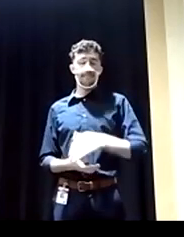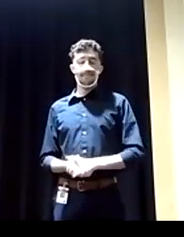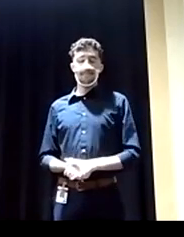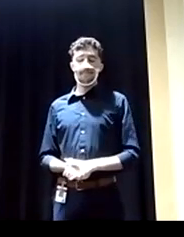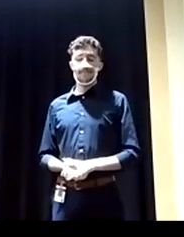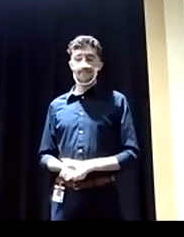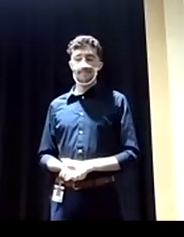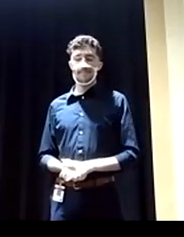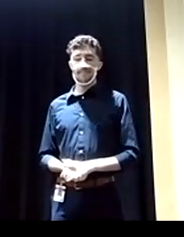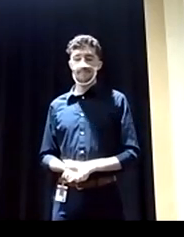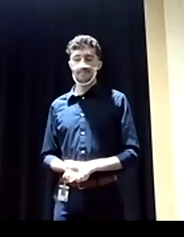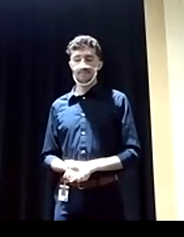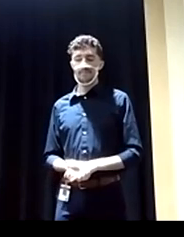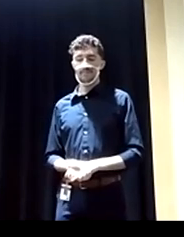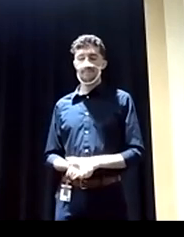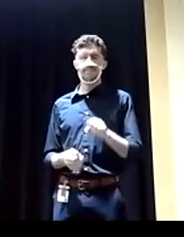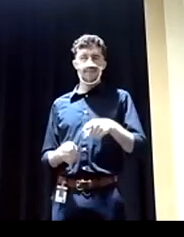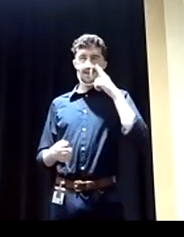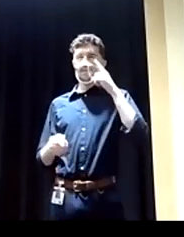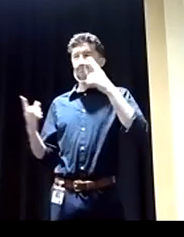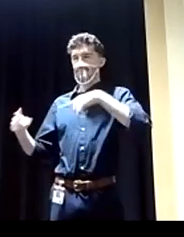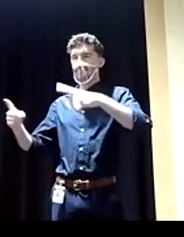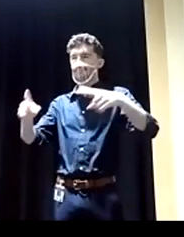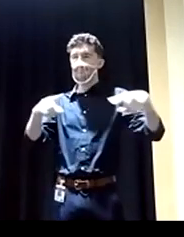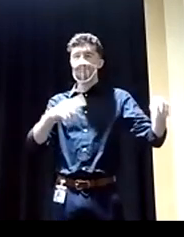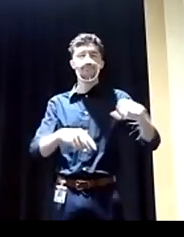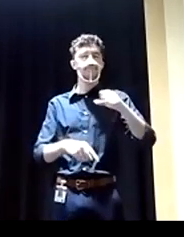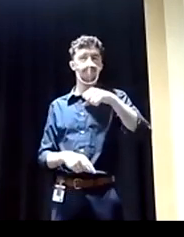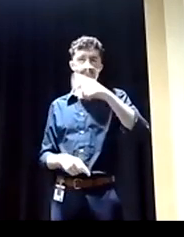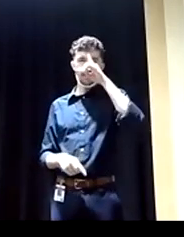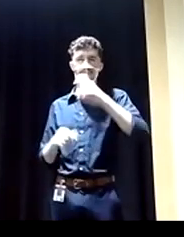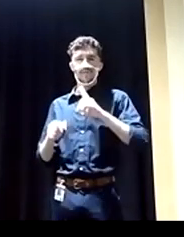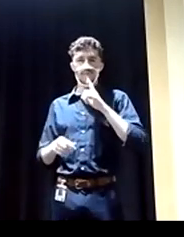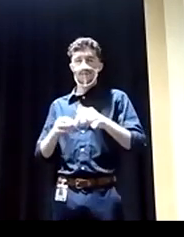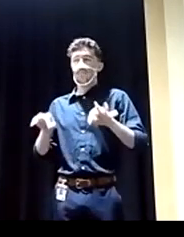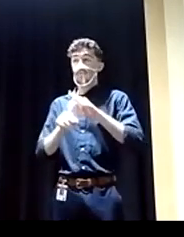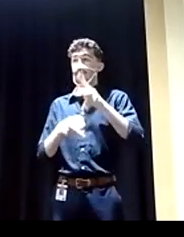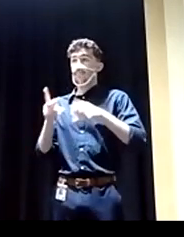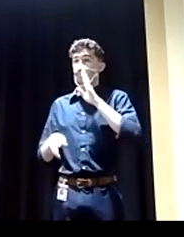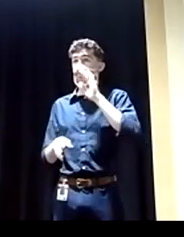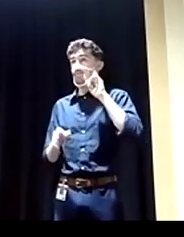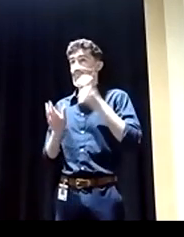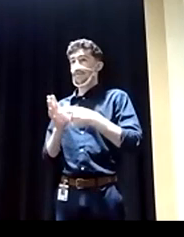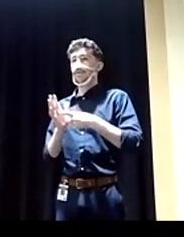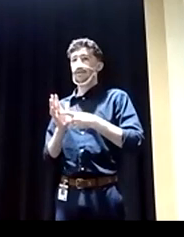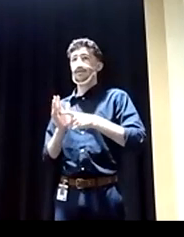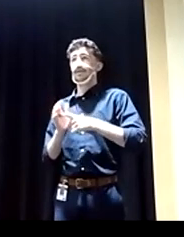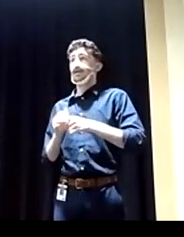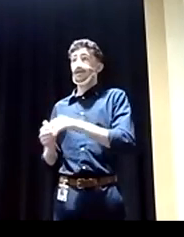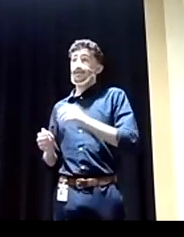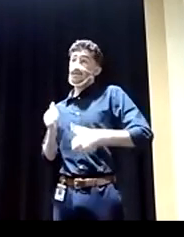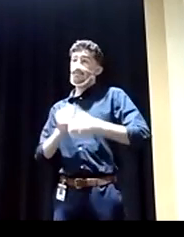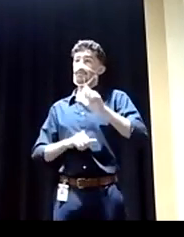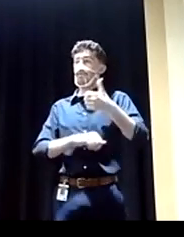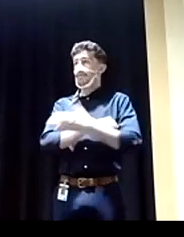Yeah, I agree with a lot of what's been said. I mean, I think it's important for people to realize that most of our foreign aid goes to countries